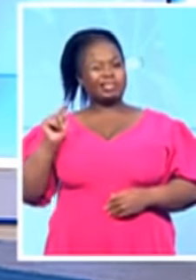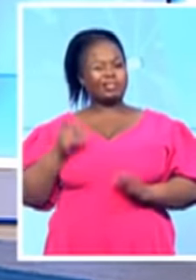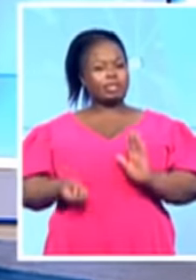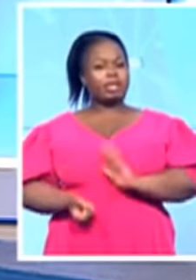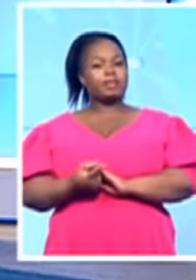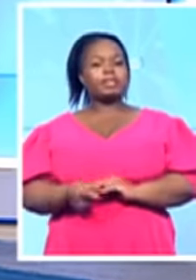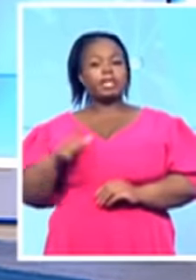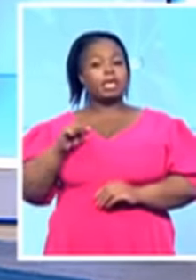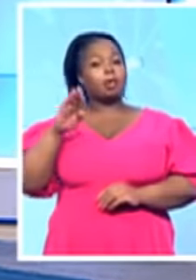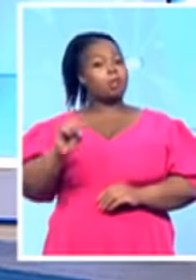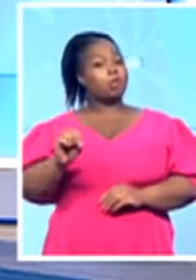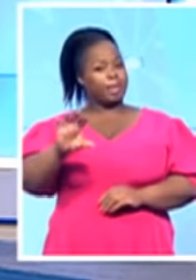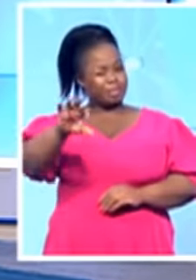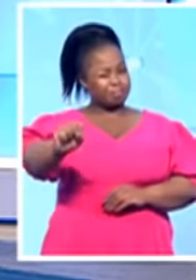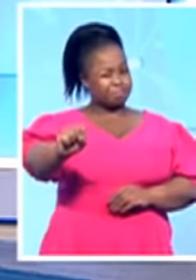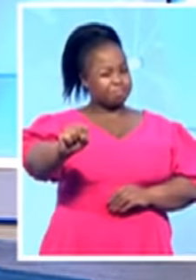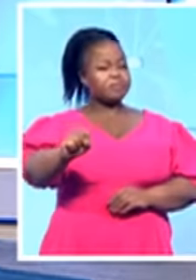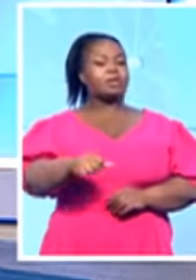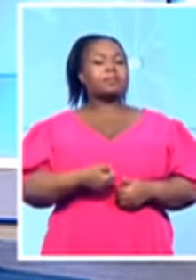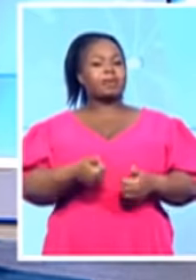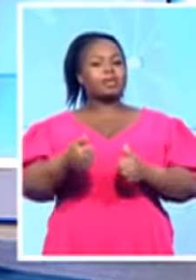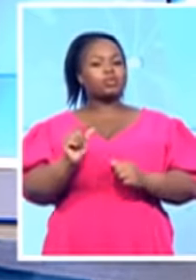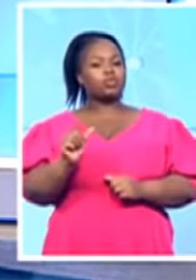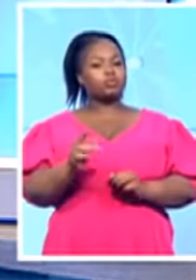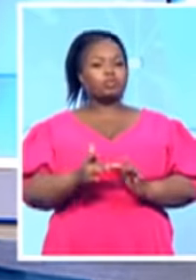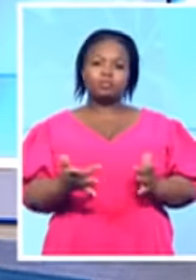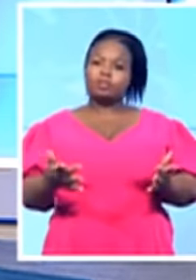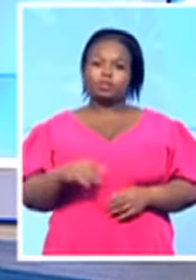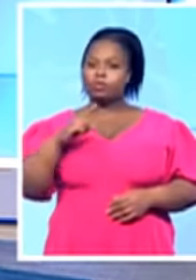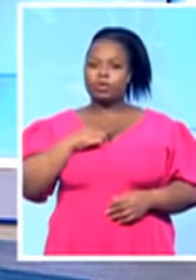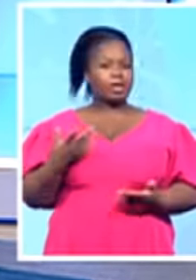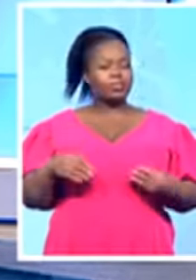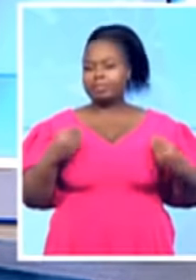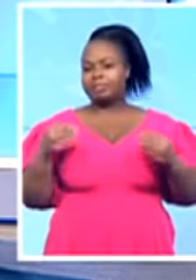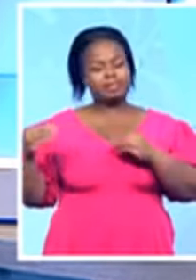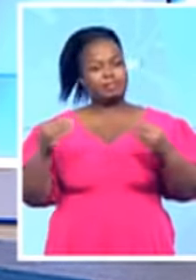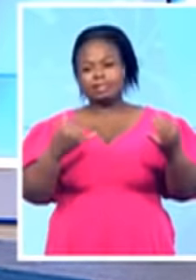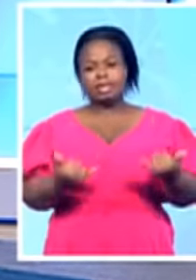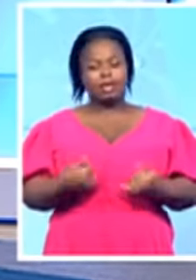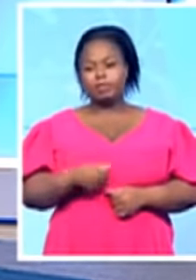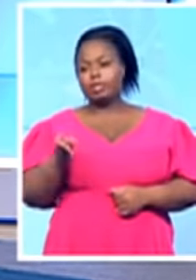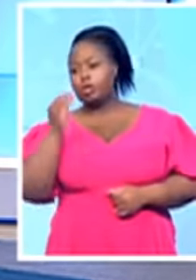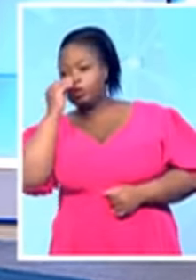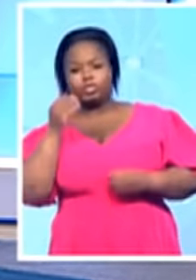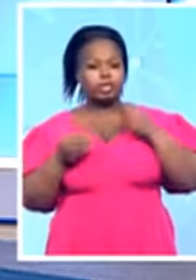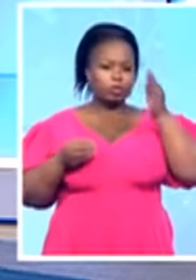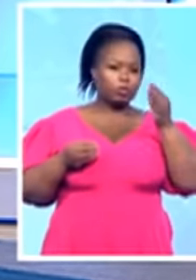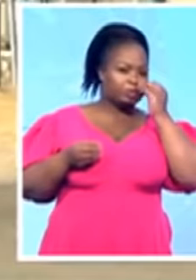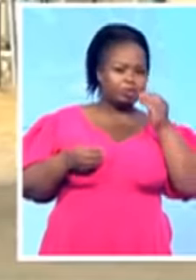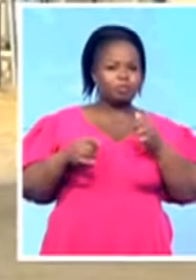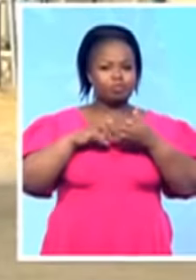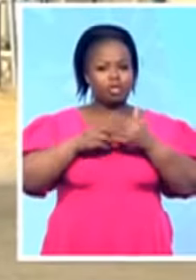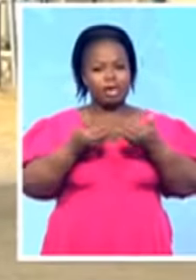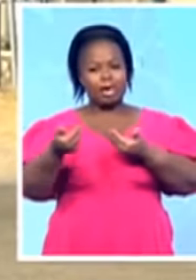by. We'll come back to you. Listen, folks, it's a fluid situation. We go where the news is. We try to separate the news from the noise. Ayanda